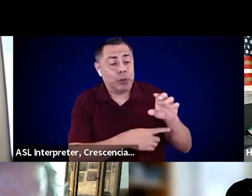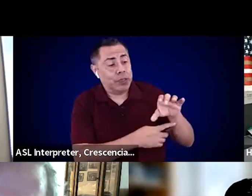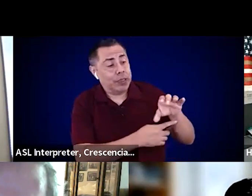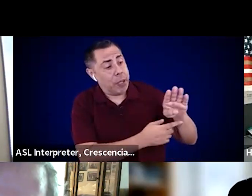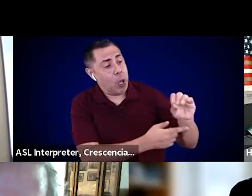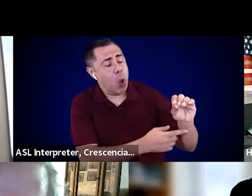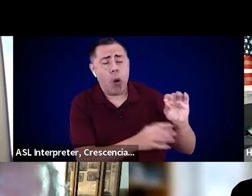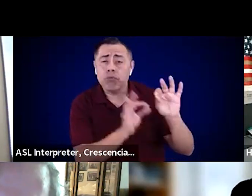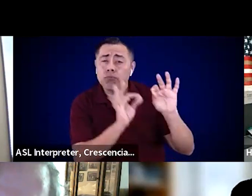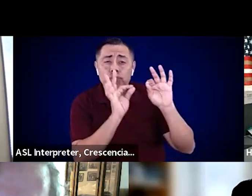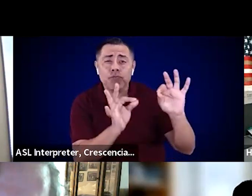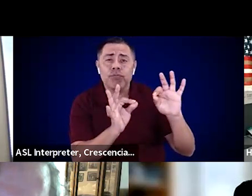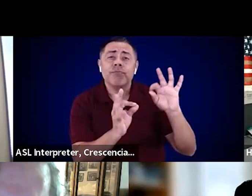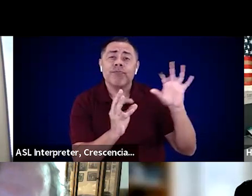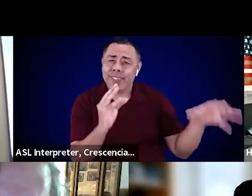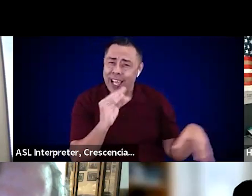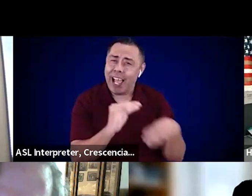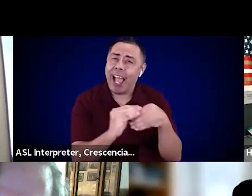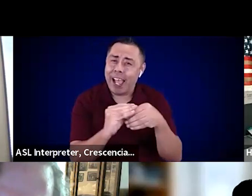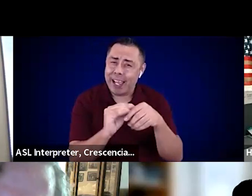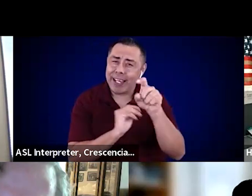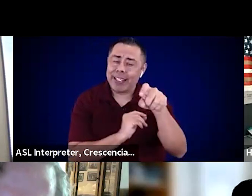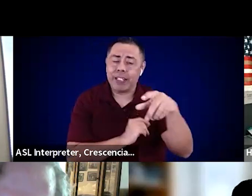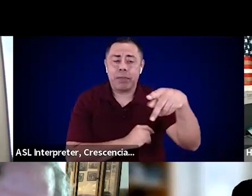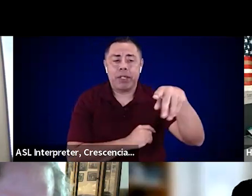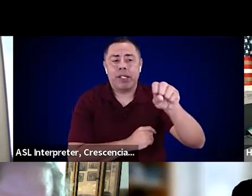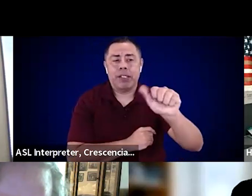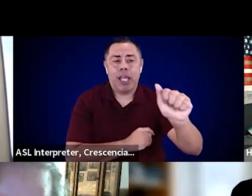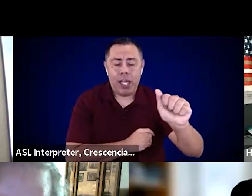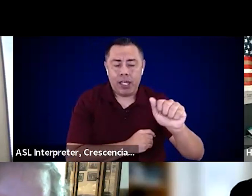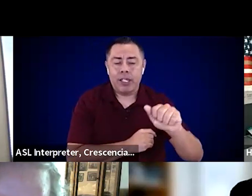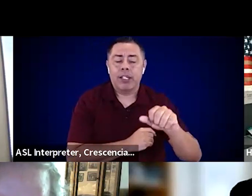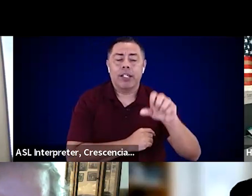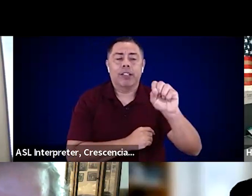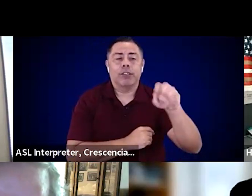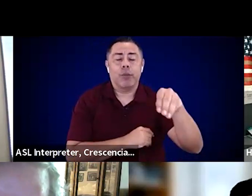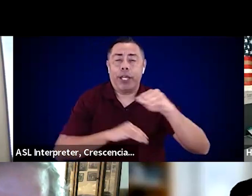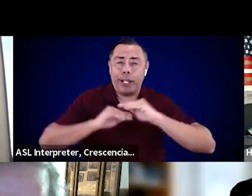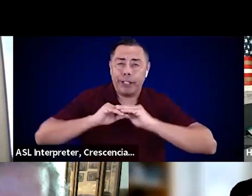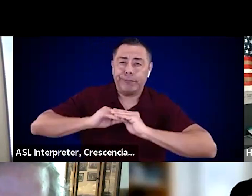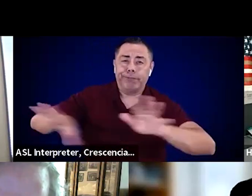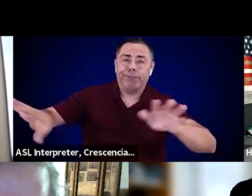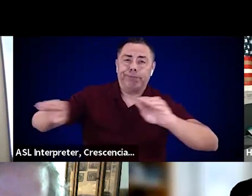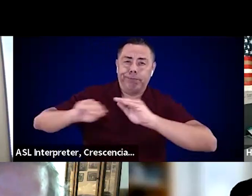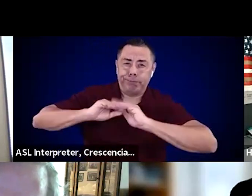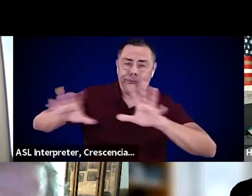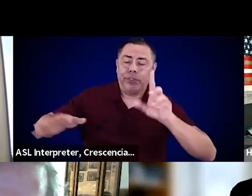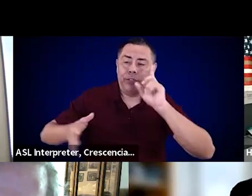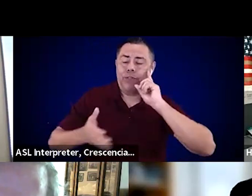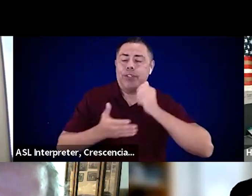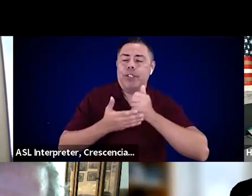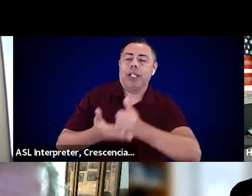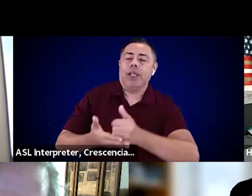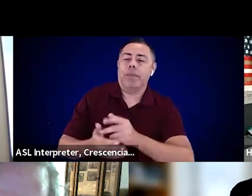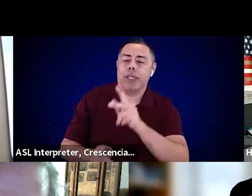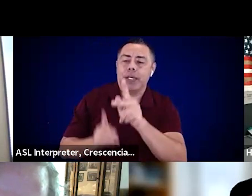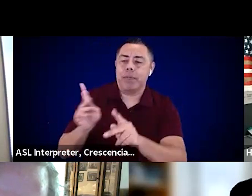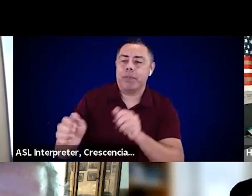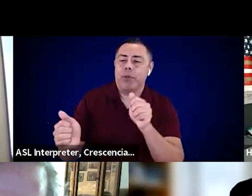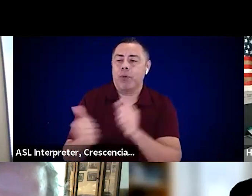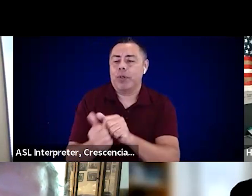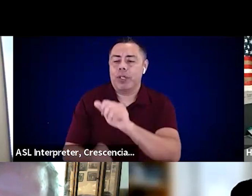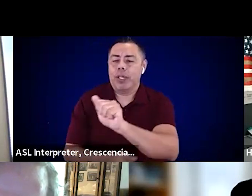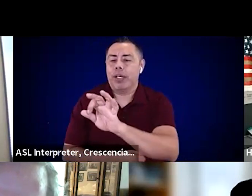media can help, um, people with access and functional needs and their, um, loved